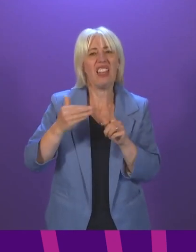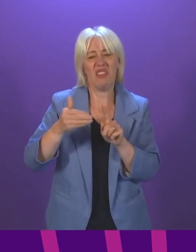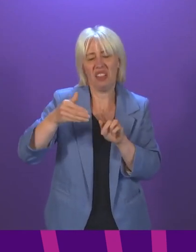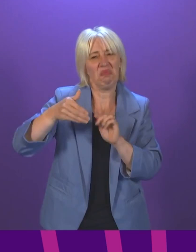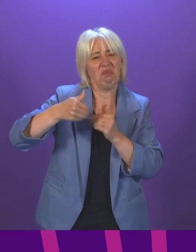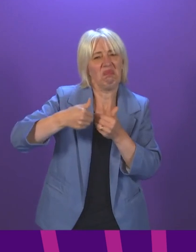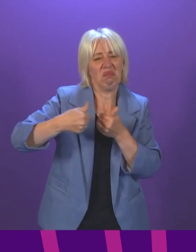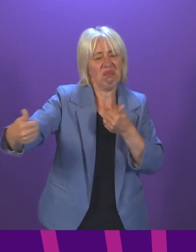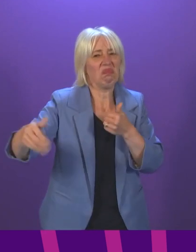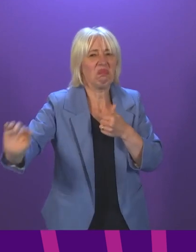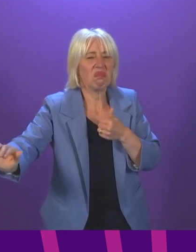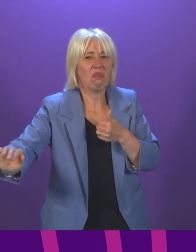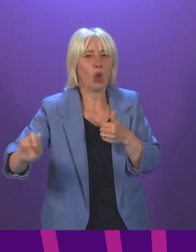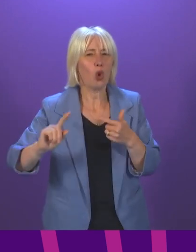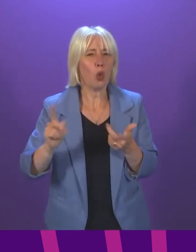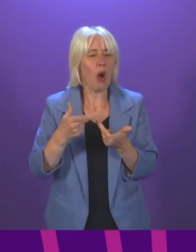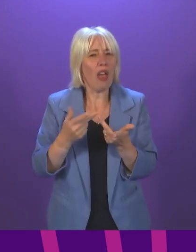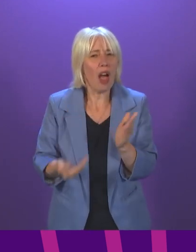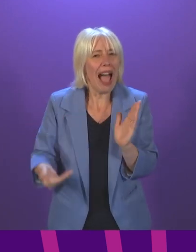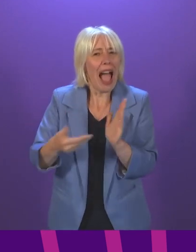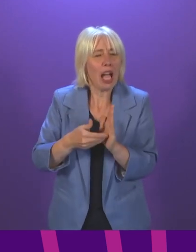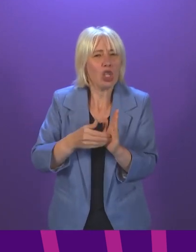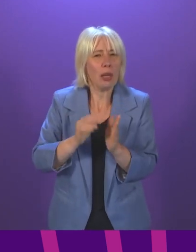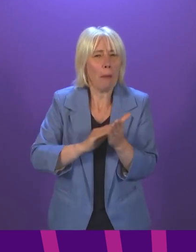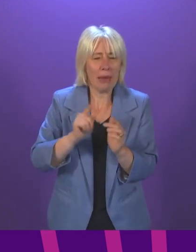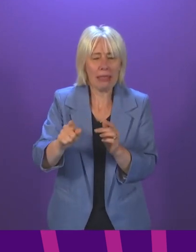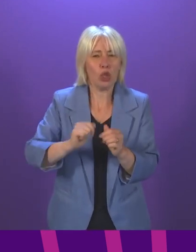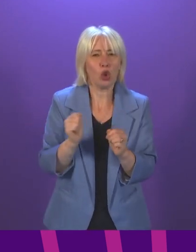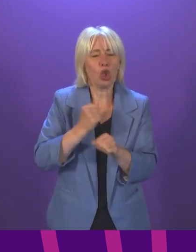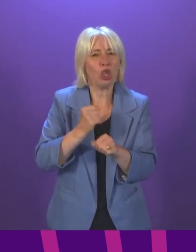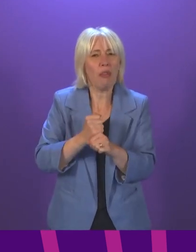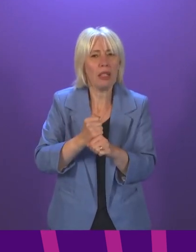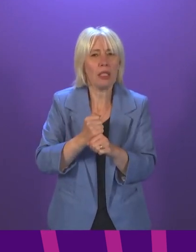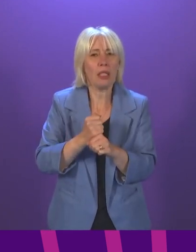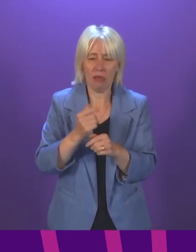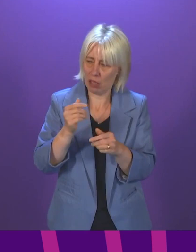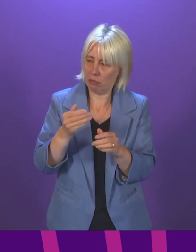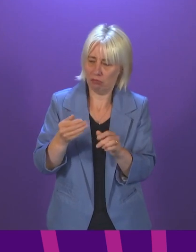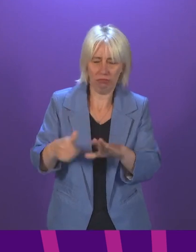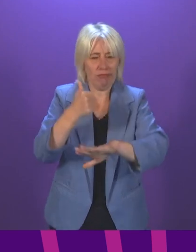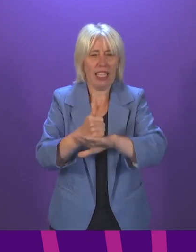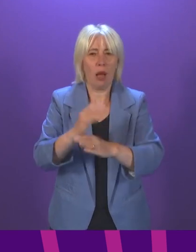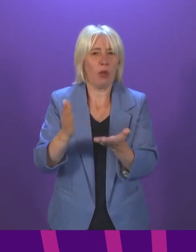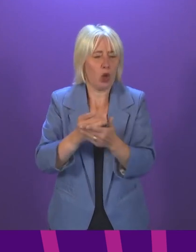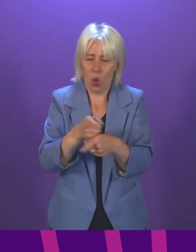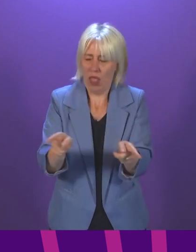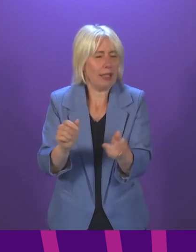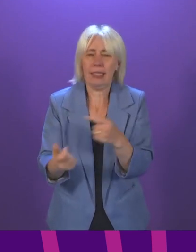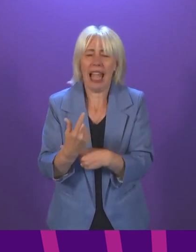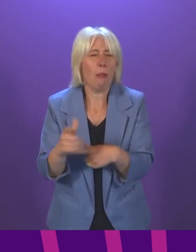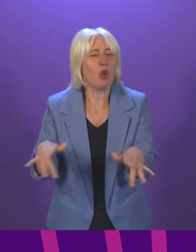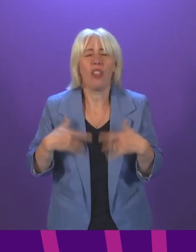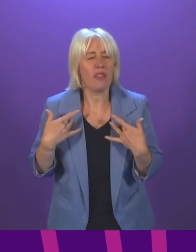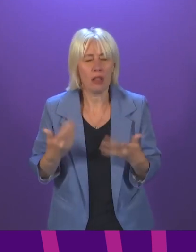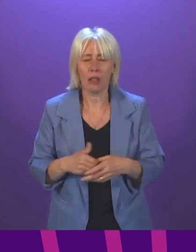action will the Scottish Government put in place to make sure that these trends are reversed? First Minister. Well, the impact